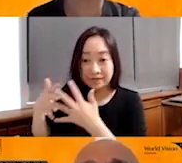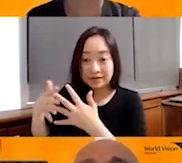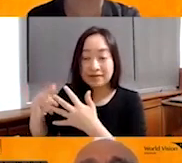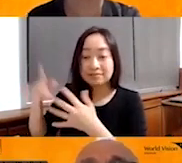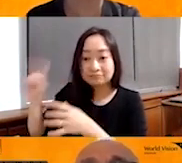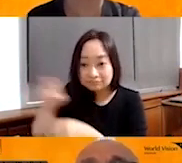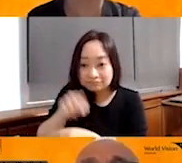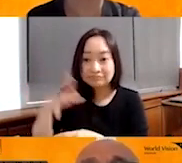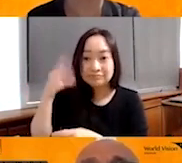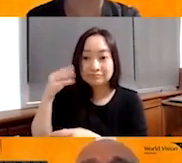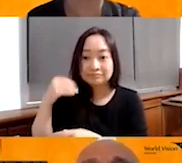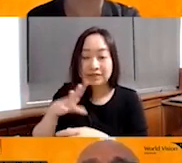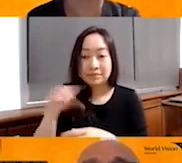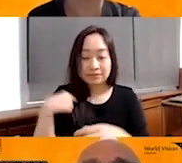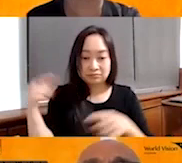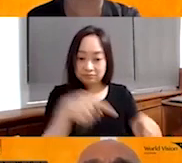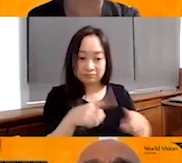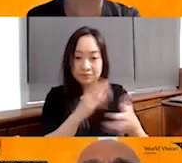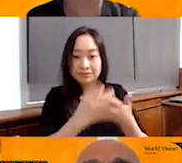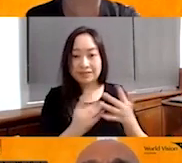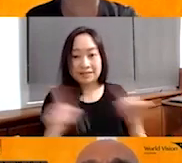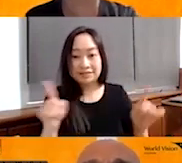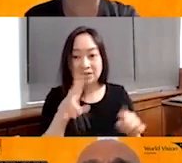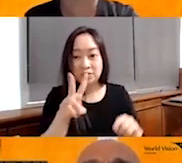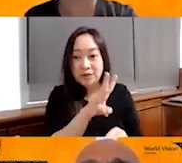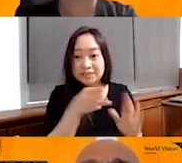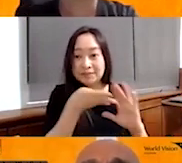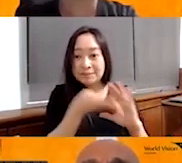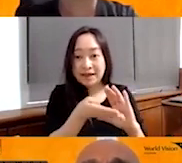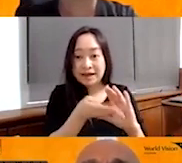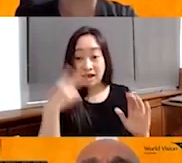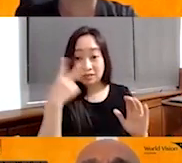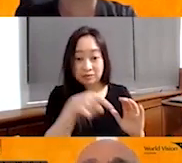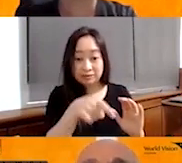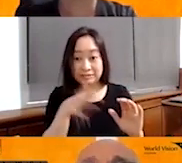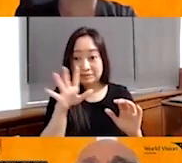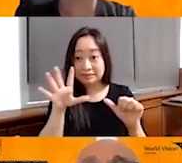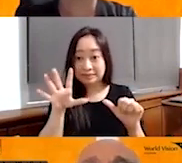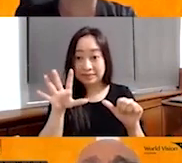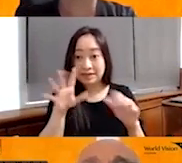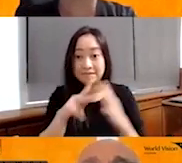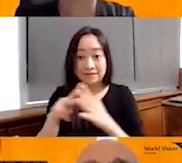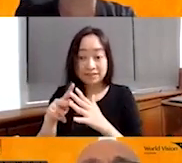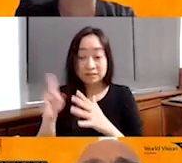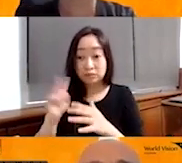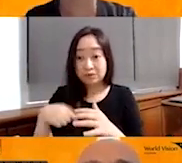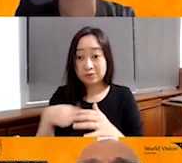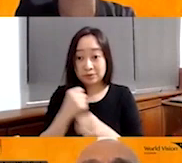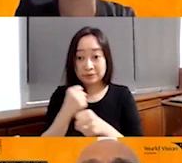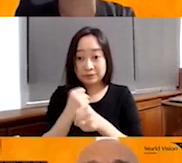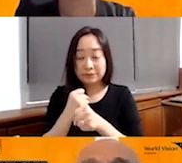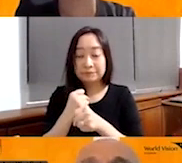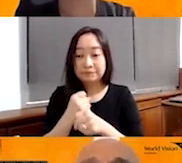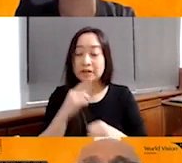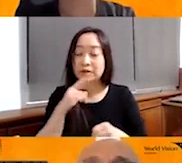here in West Van. And I saw that these six villages where we are working are